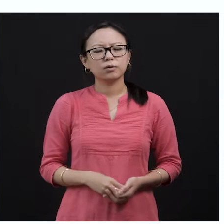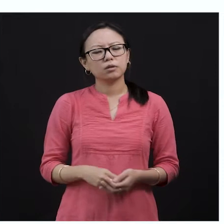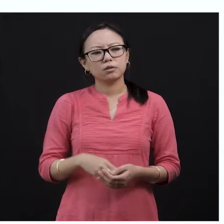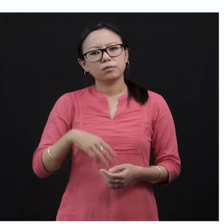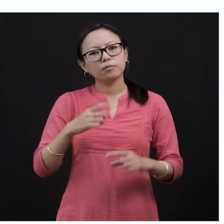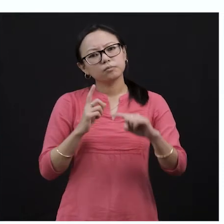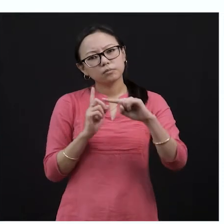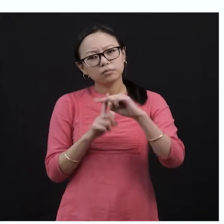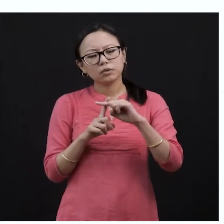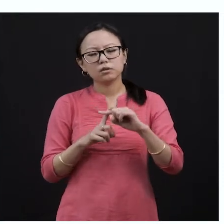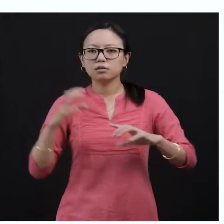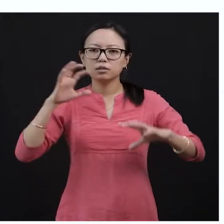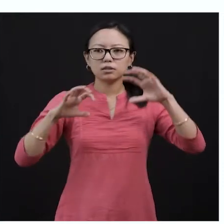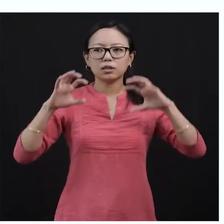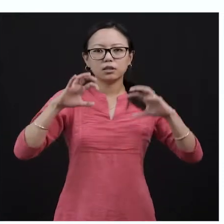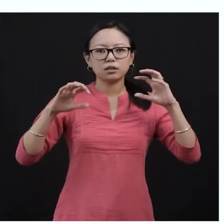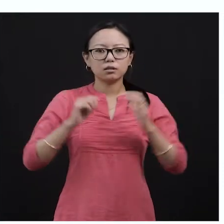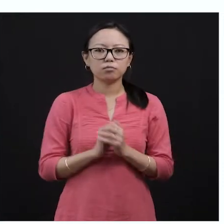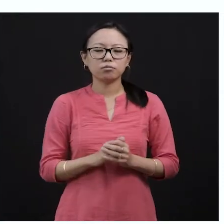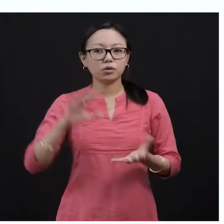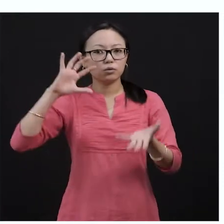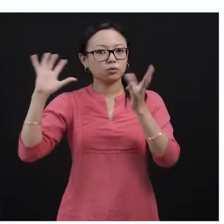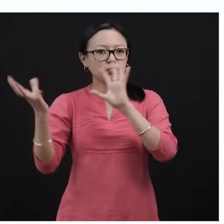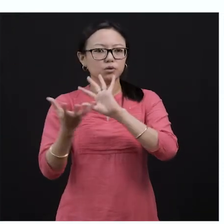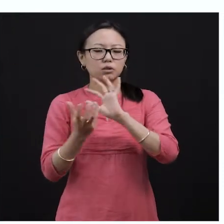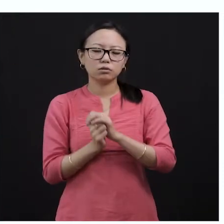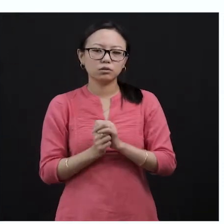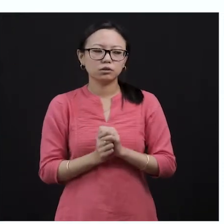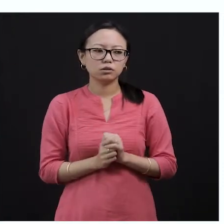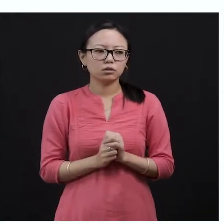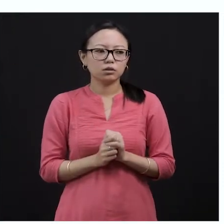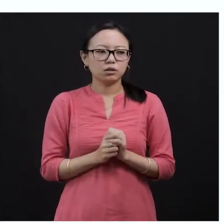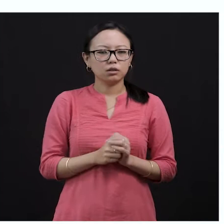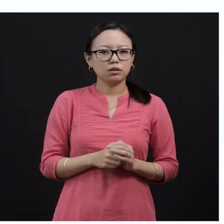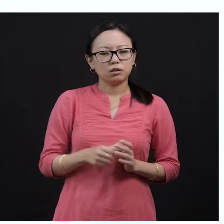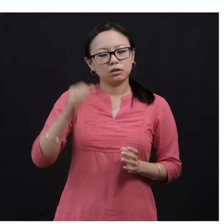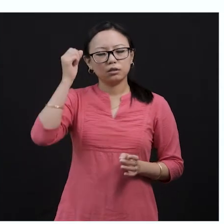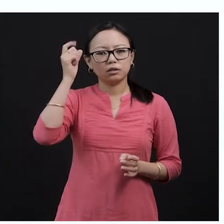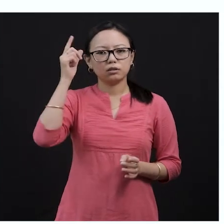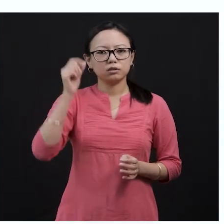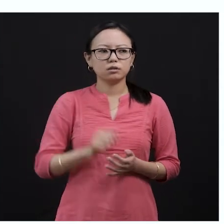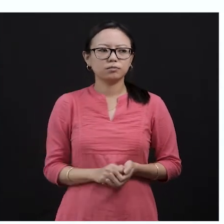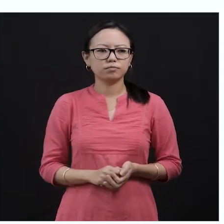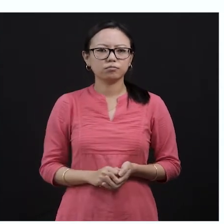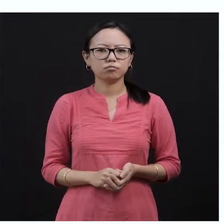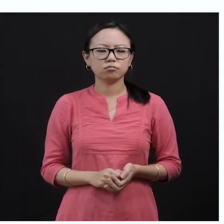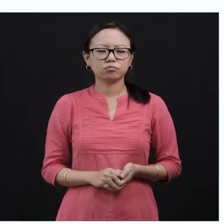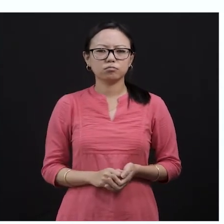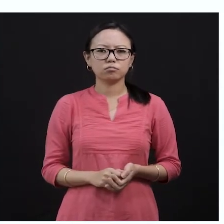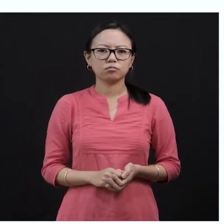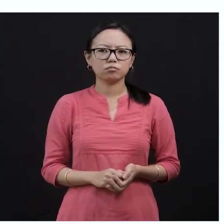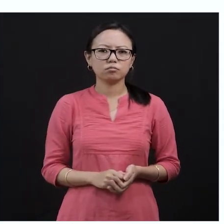Sometimes we're so focused in our own human world that we tend to miss out the things, the interesting